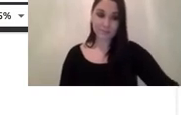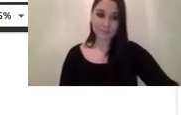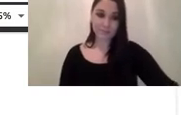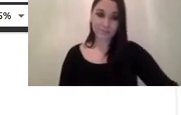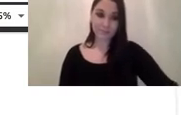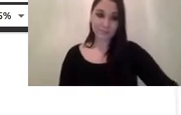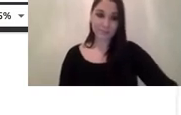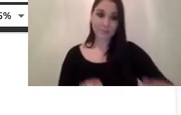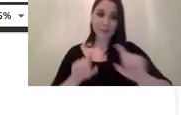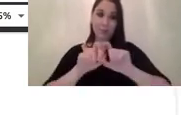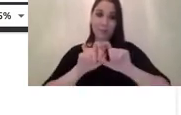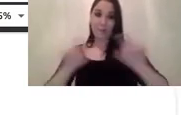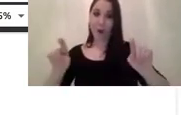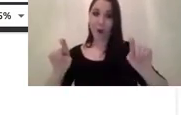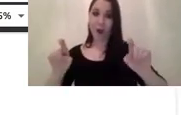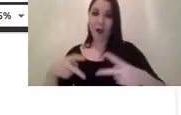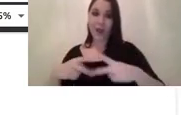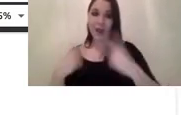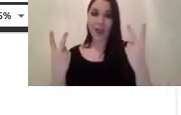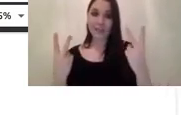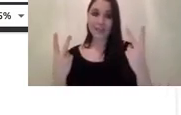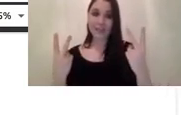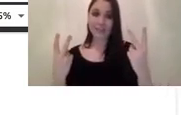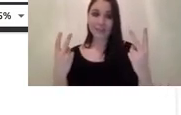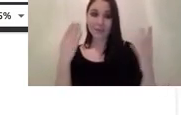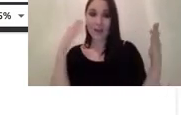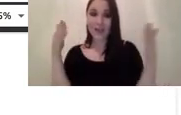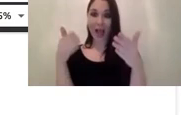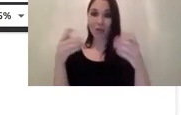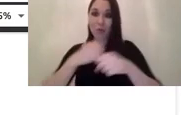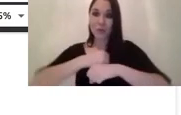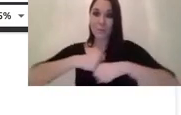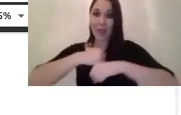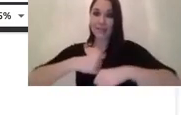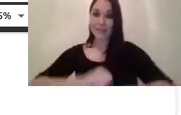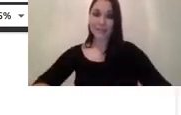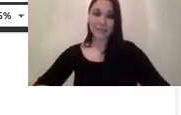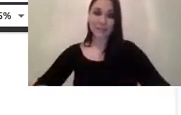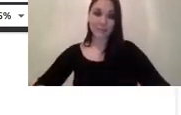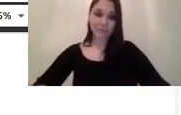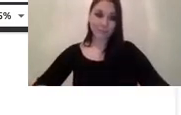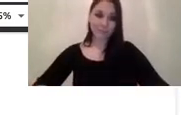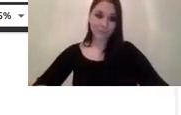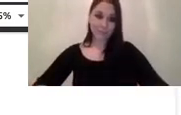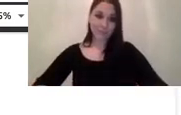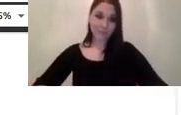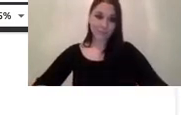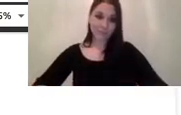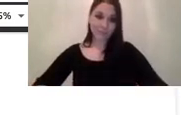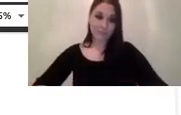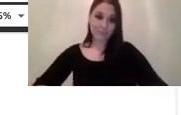are actually for more narrow spaces or for other sorts of applications that um